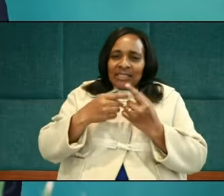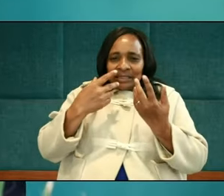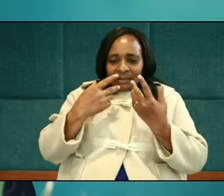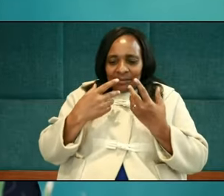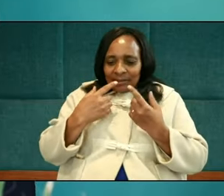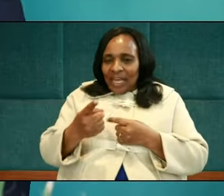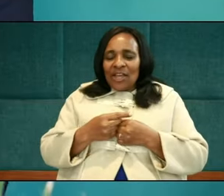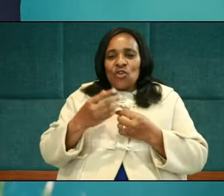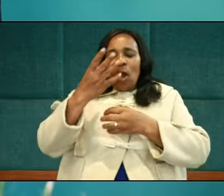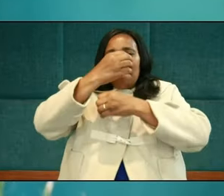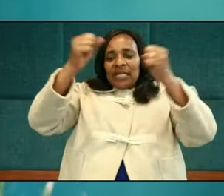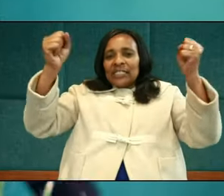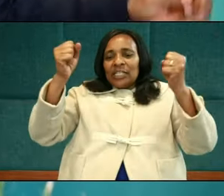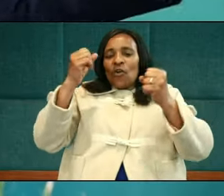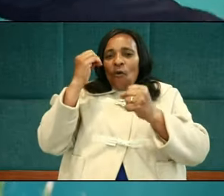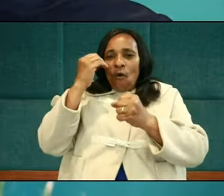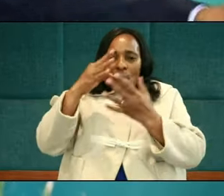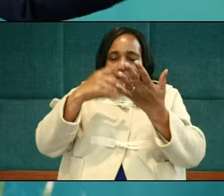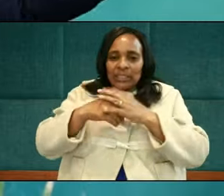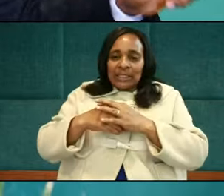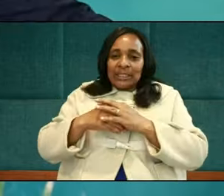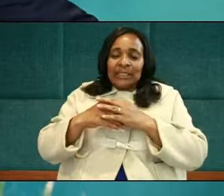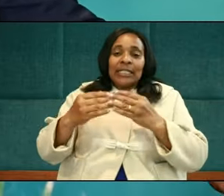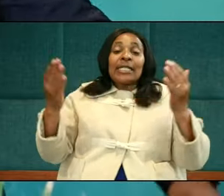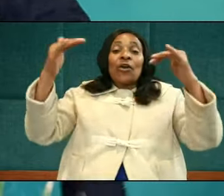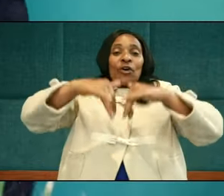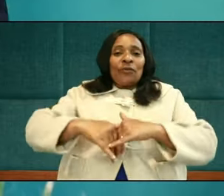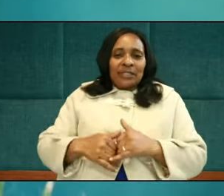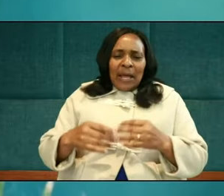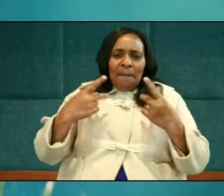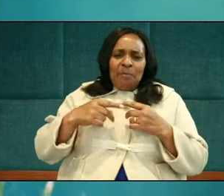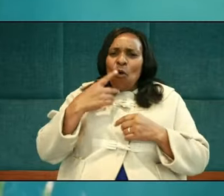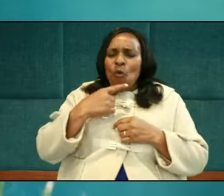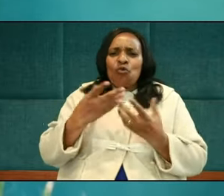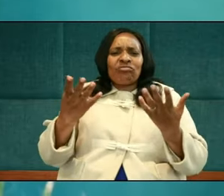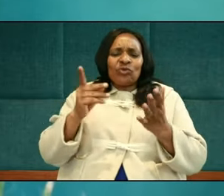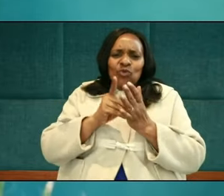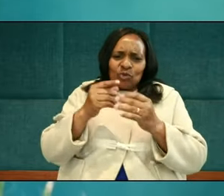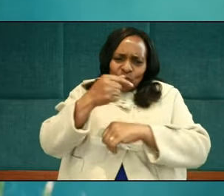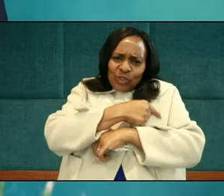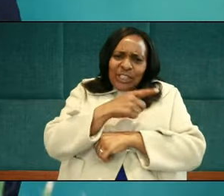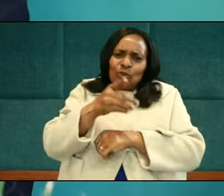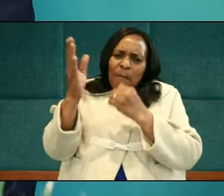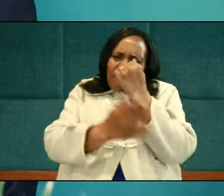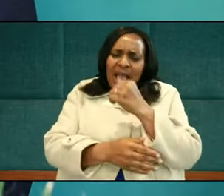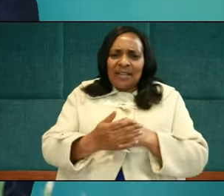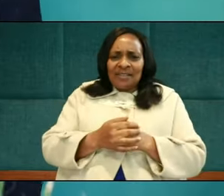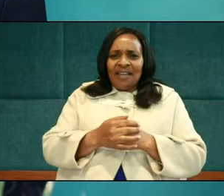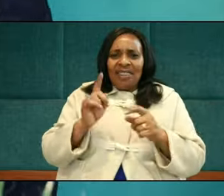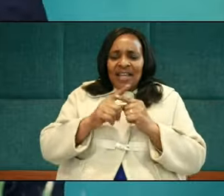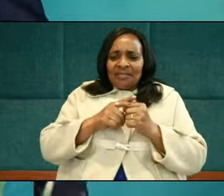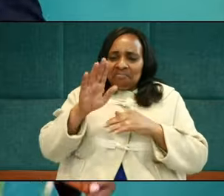now in the conference president. And the other guy who mistreated you is still in the field. To the first